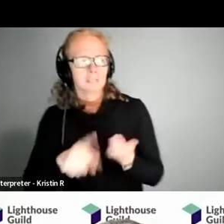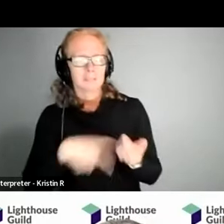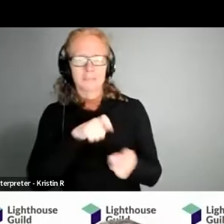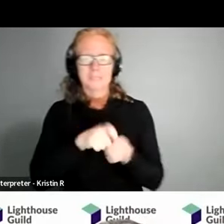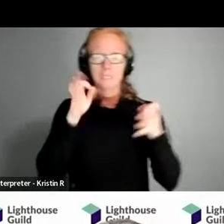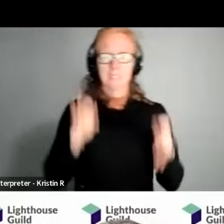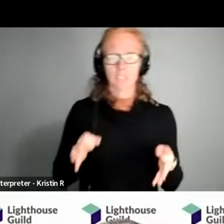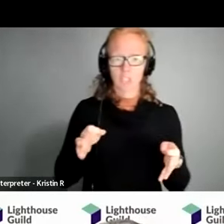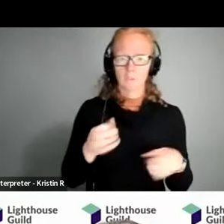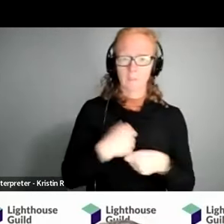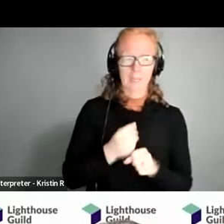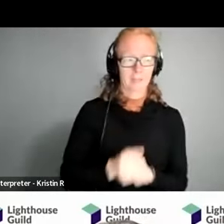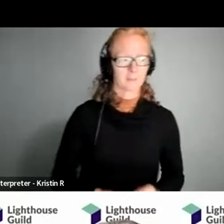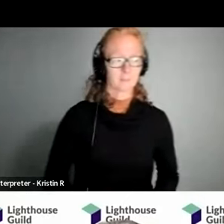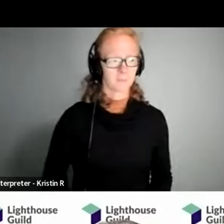making